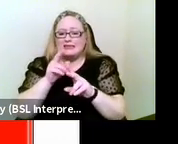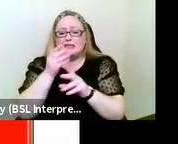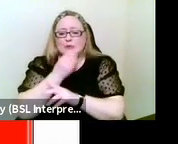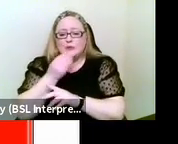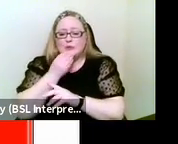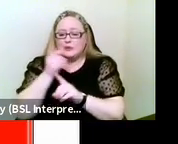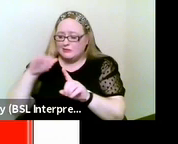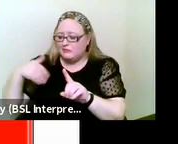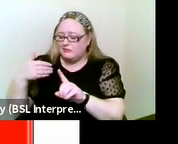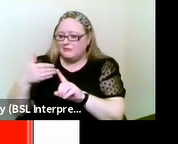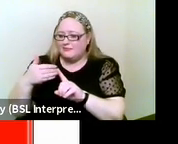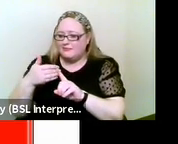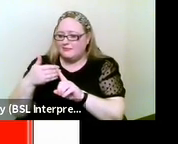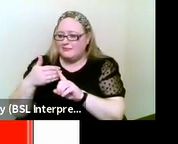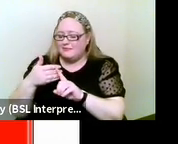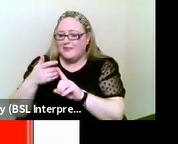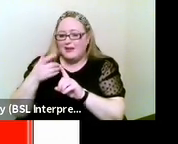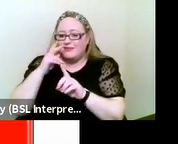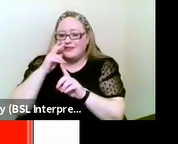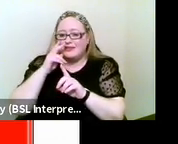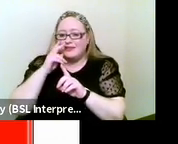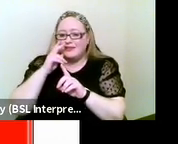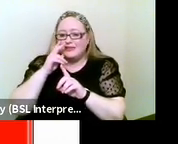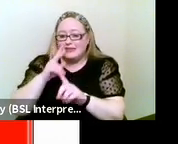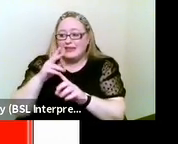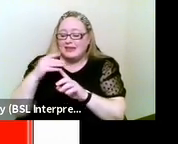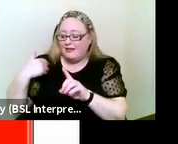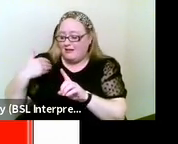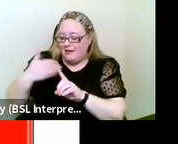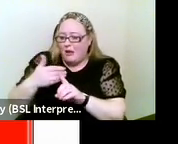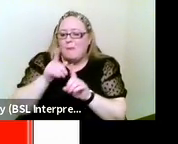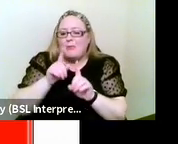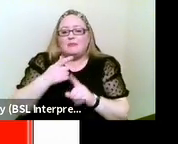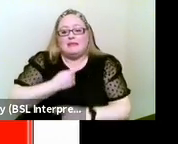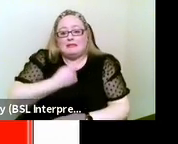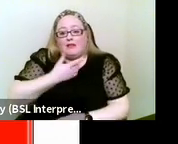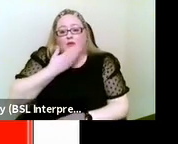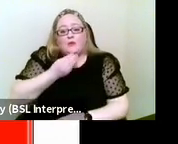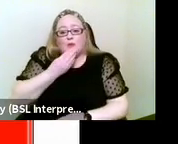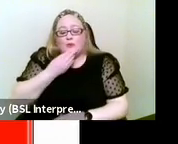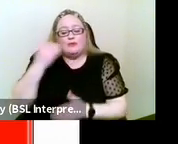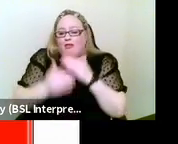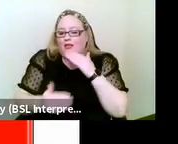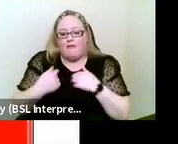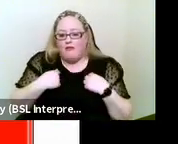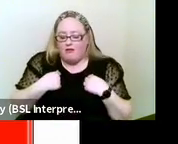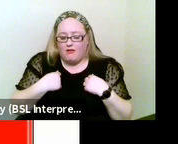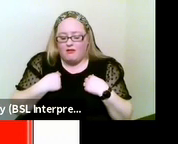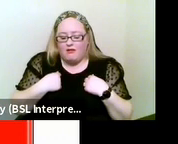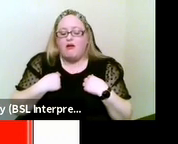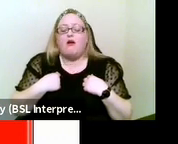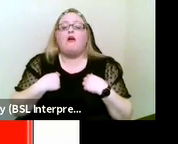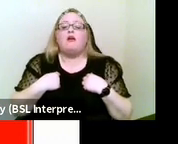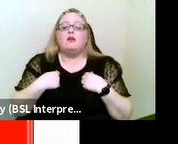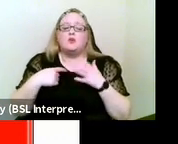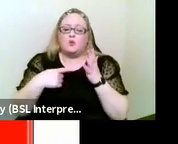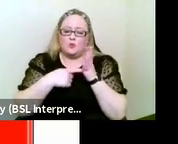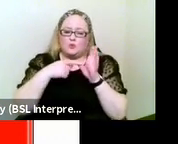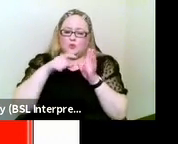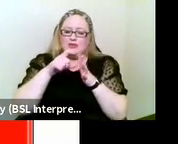personally worked with any deafblind person using TADOMA. TADOMA was developed at a time when